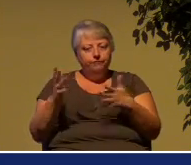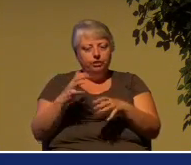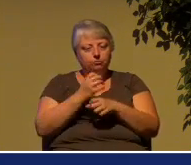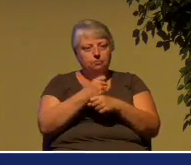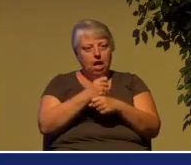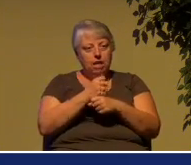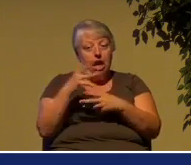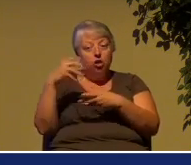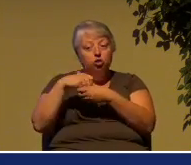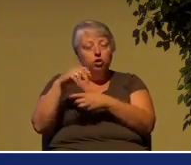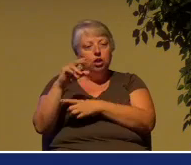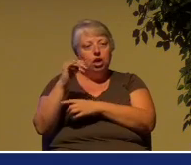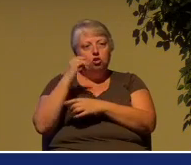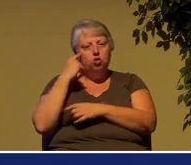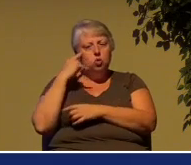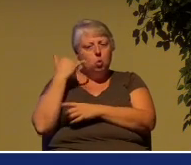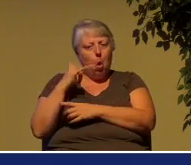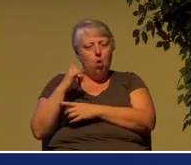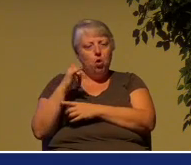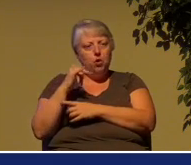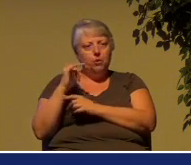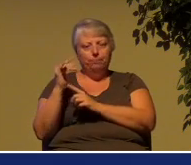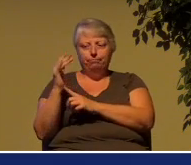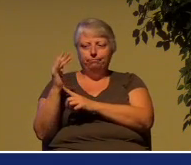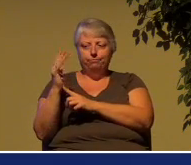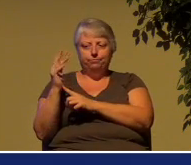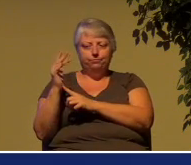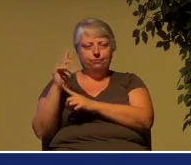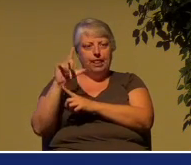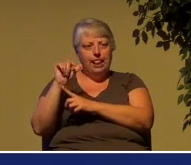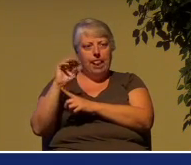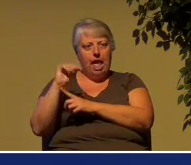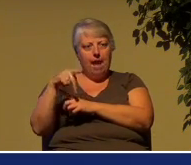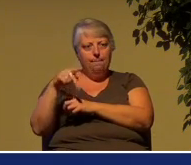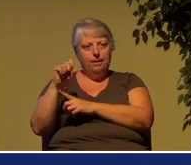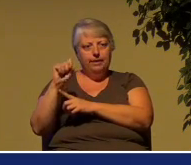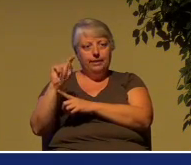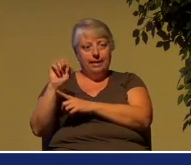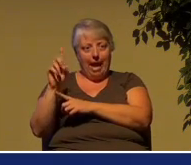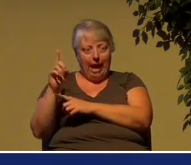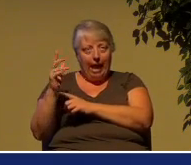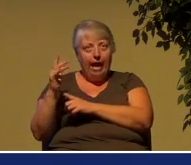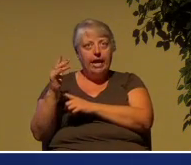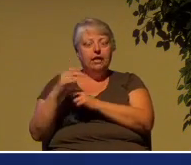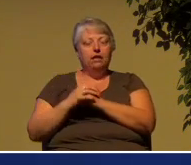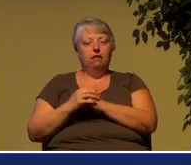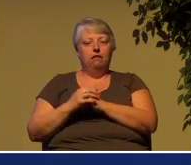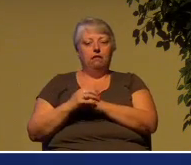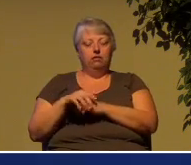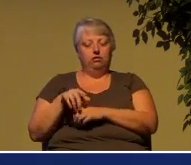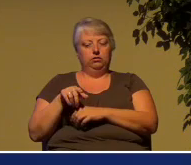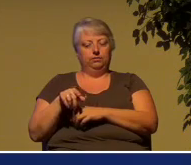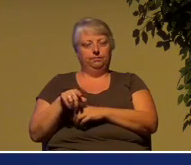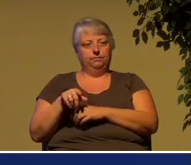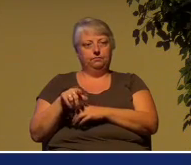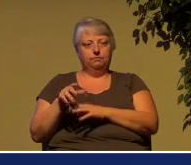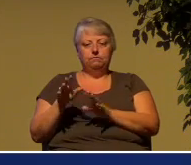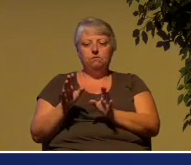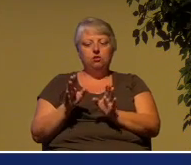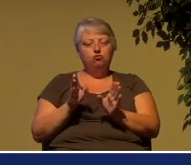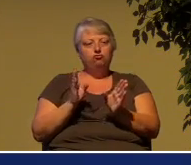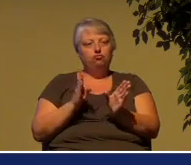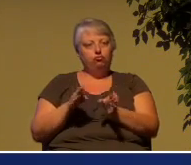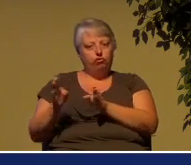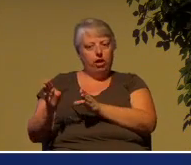lampstand. They are in arrangements with cattle breeders in